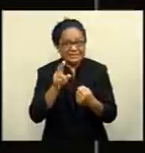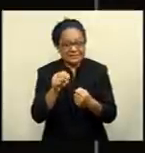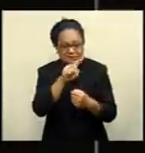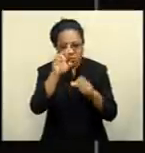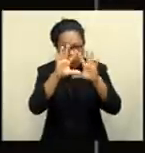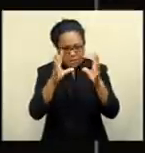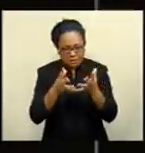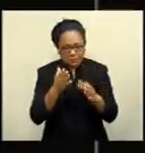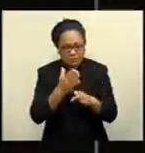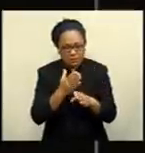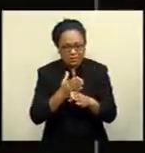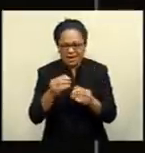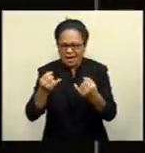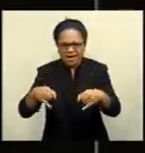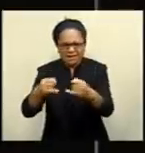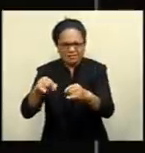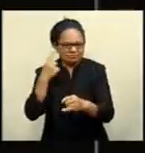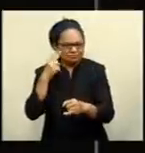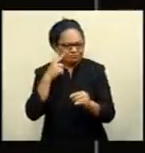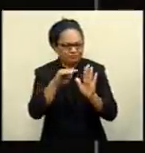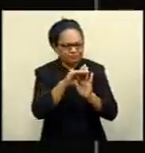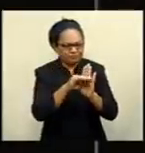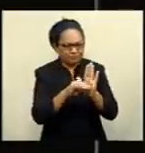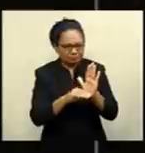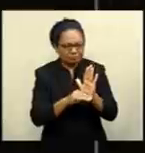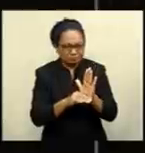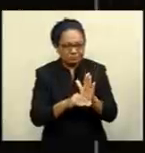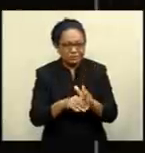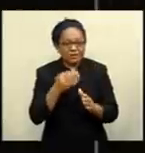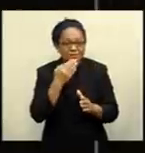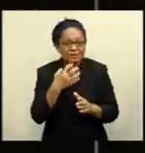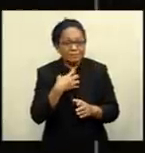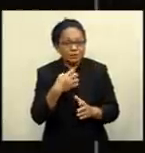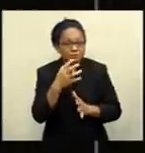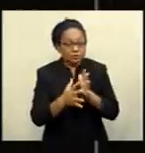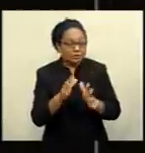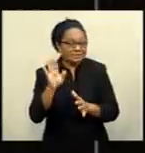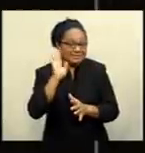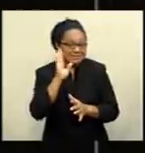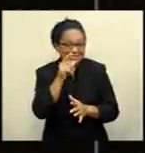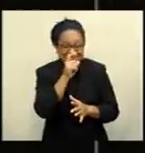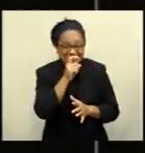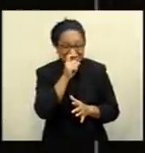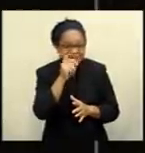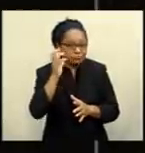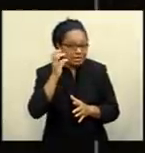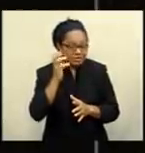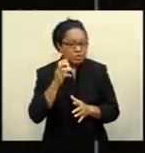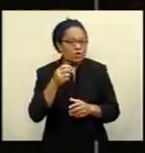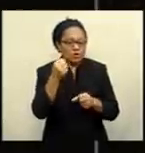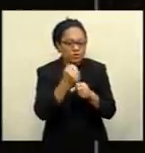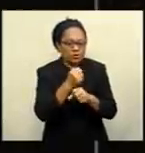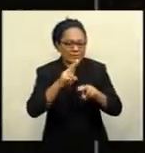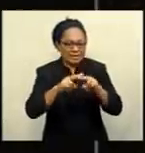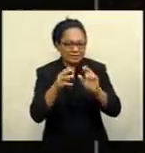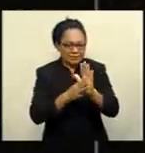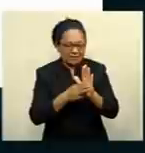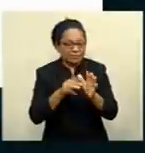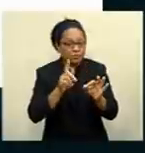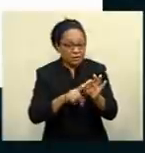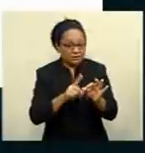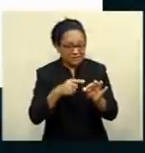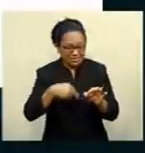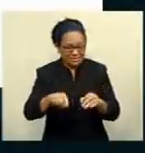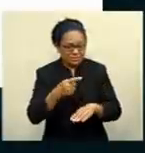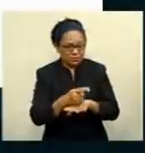ignoring COVID-safe protocols. For these stories and others, tune in to our sister radio station, Gold FM, to our poll question. This week we